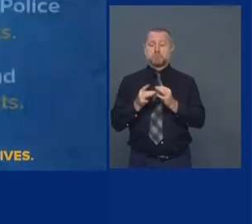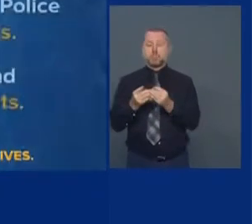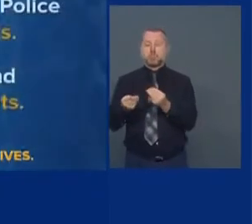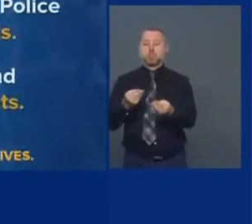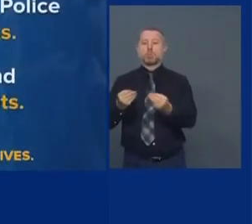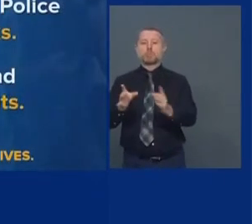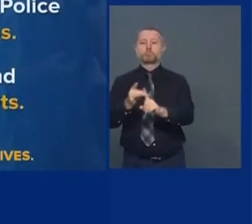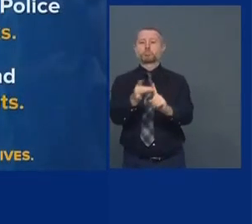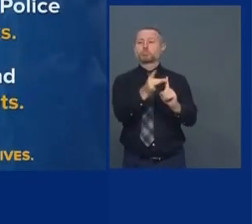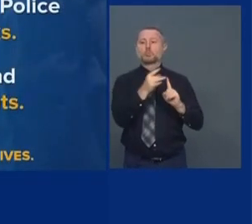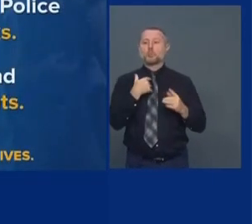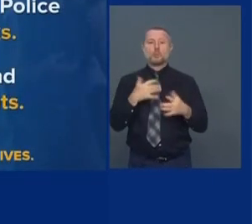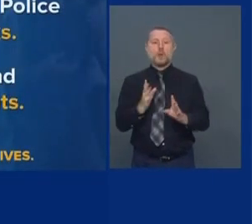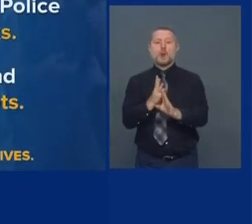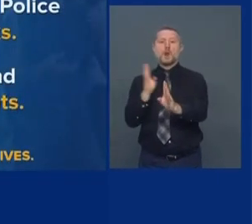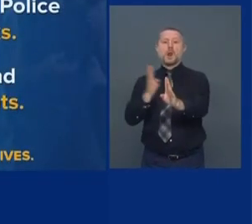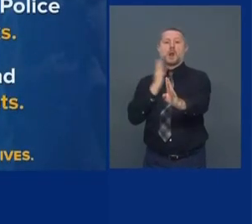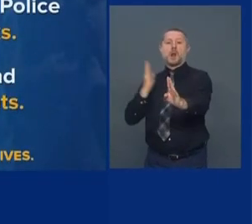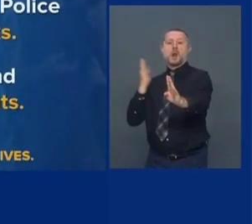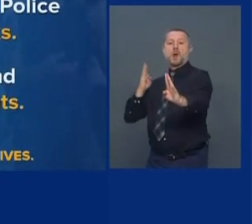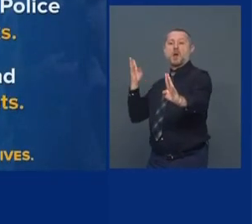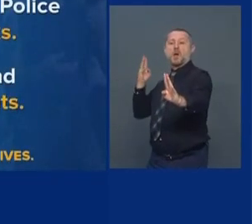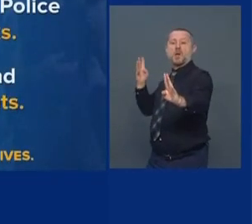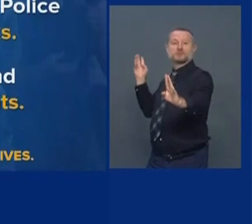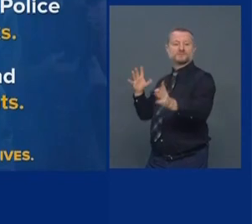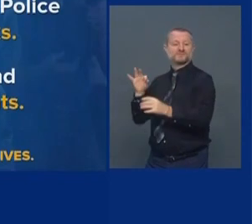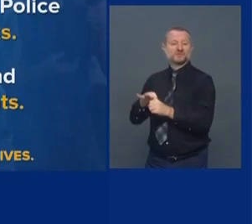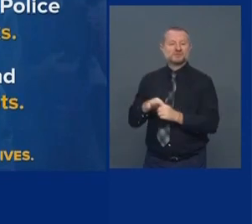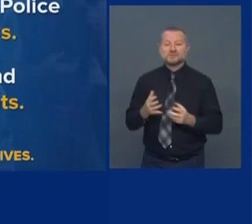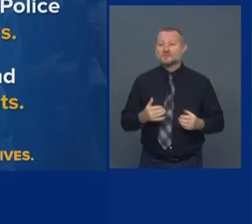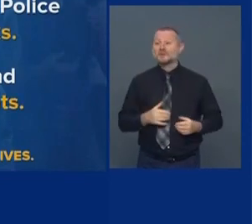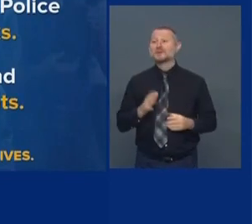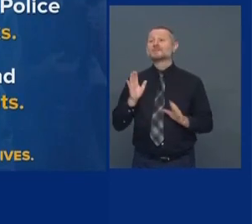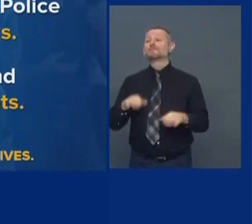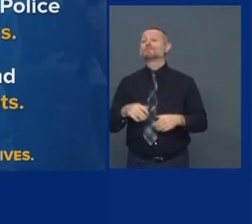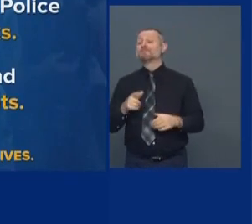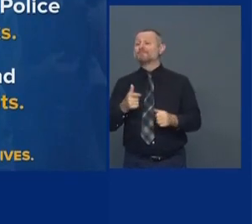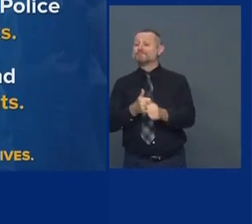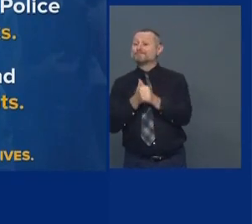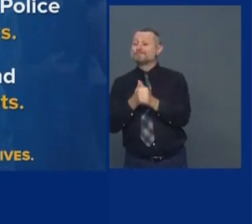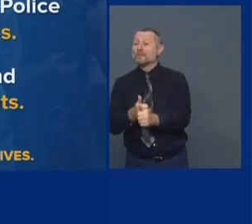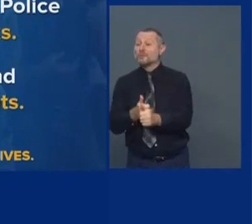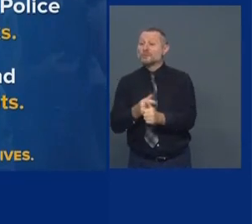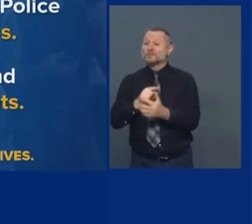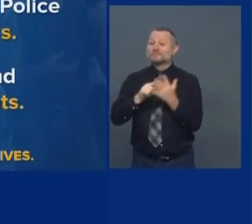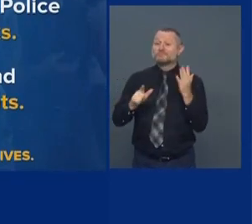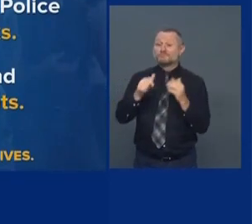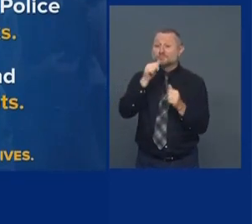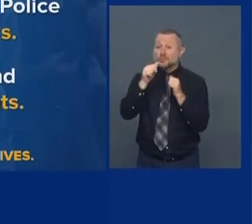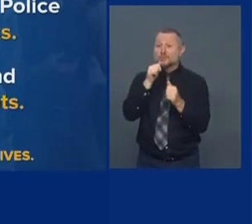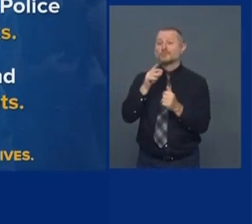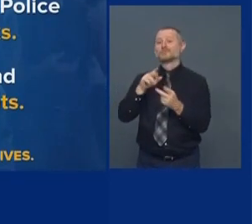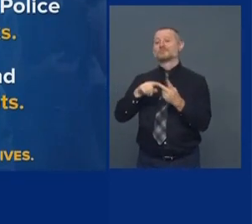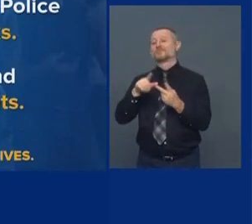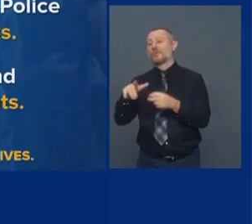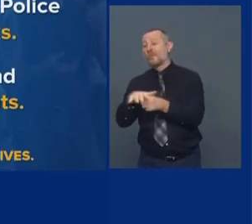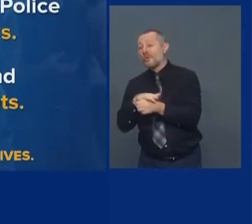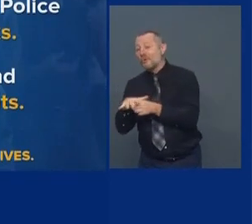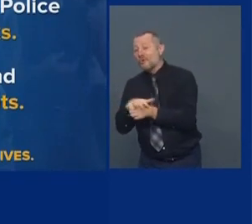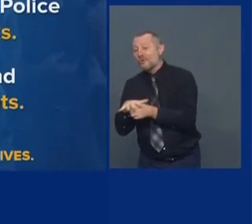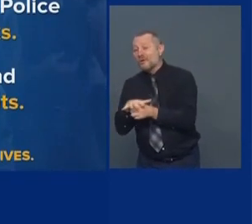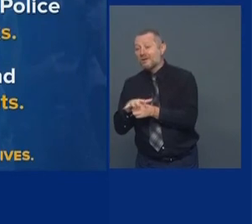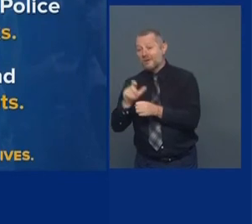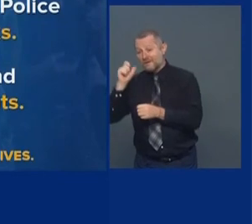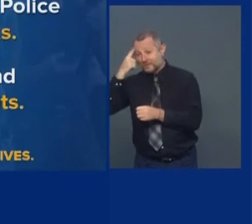long lines. On the enforcement with bars, the local governments did not do the level of